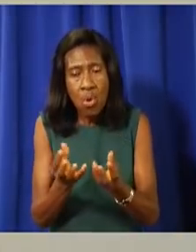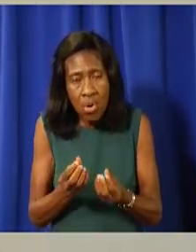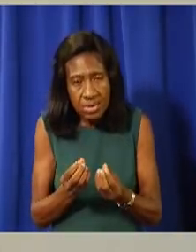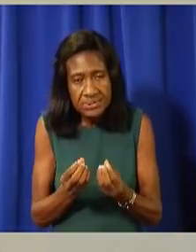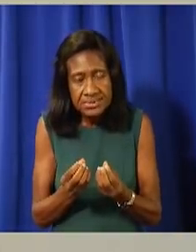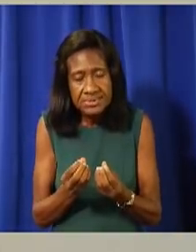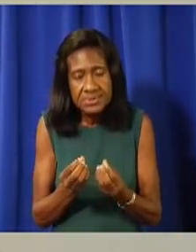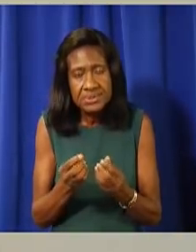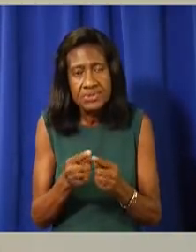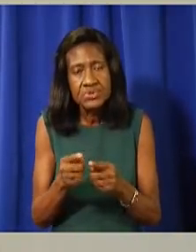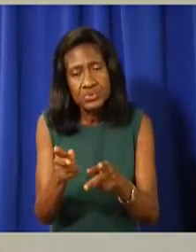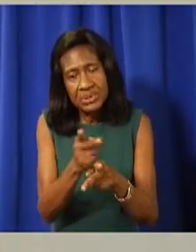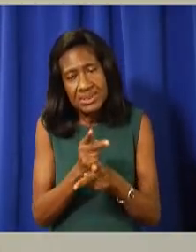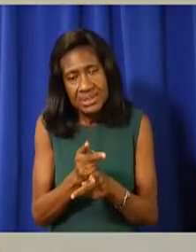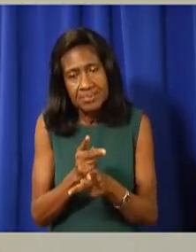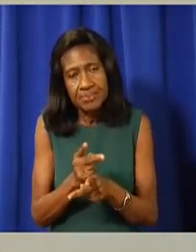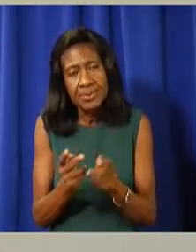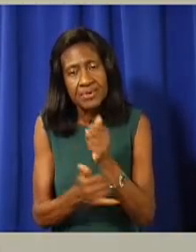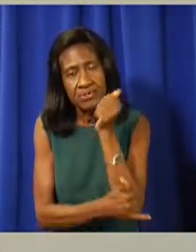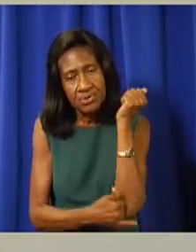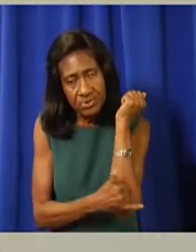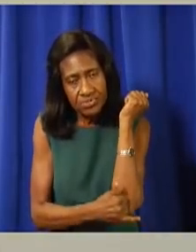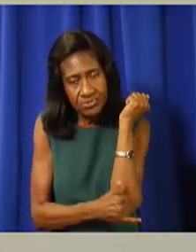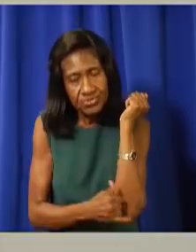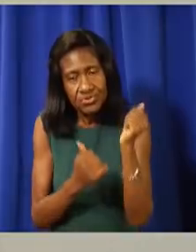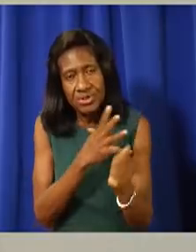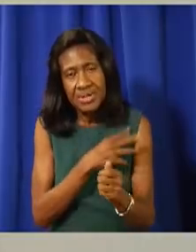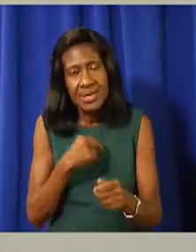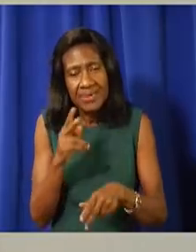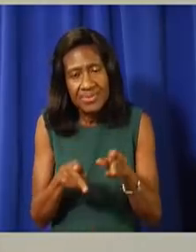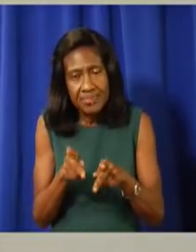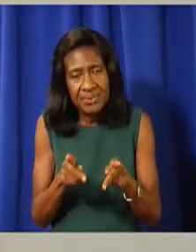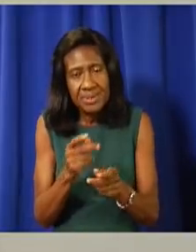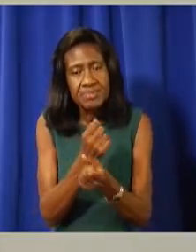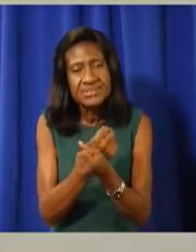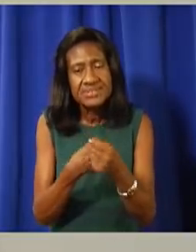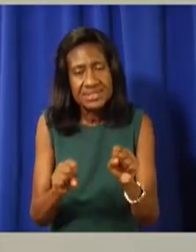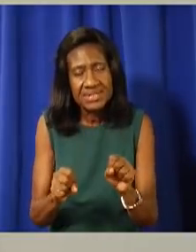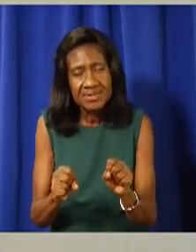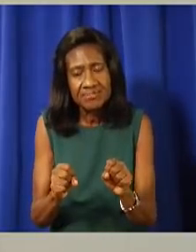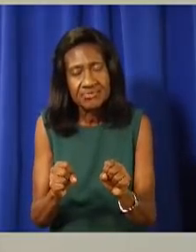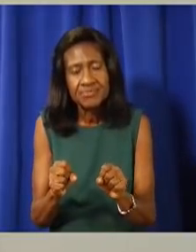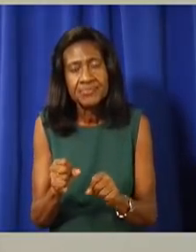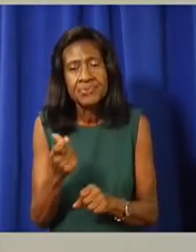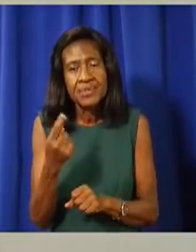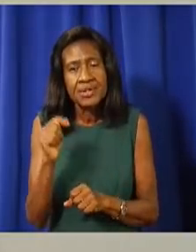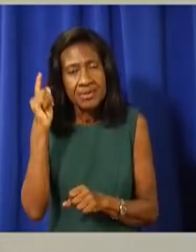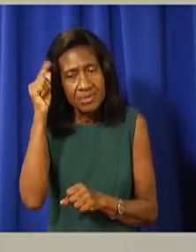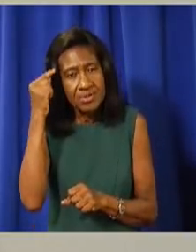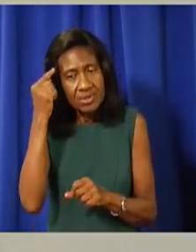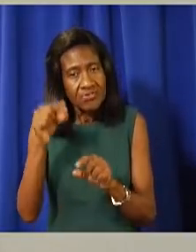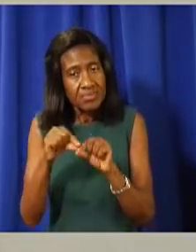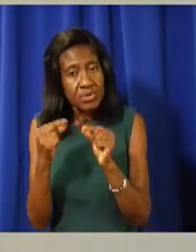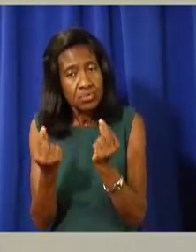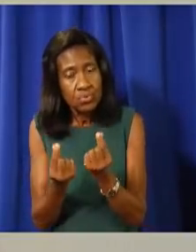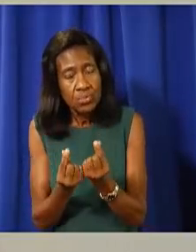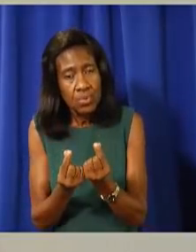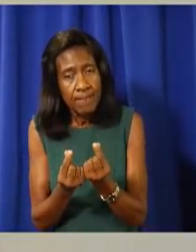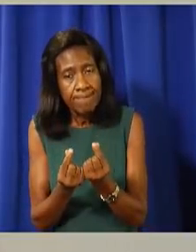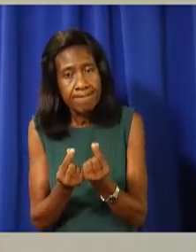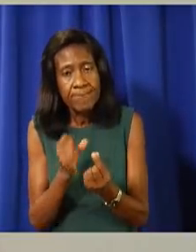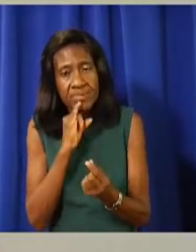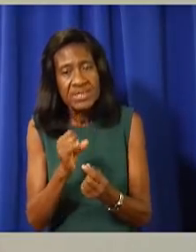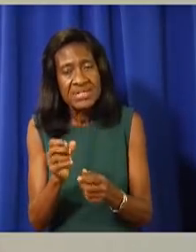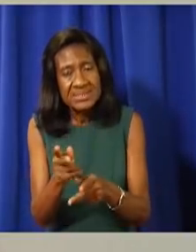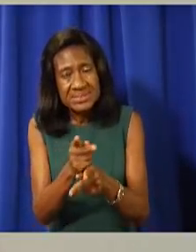country and you, our people. Your elected government is keeping your health and safety